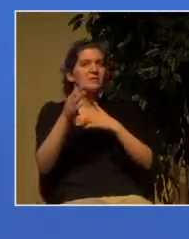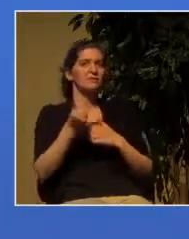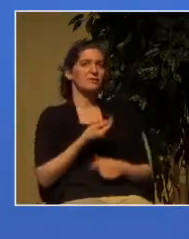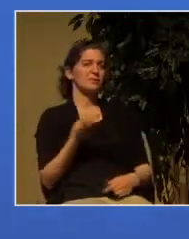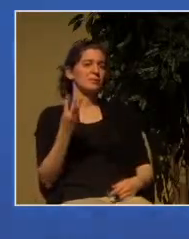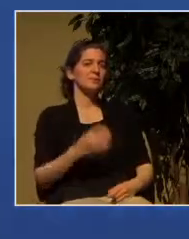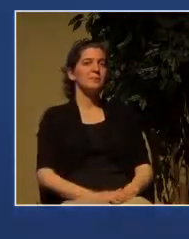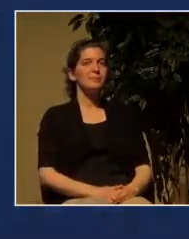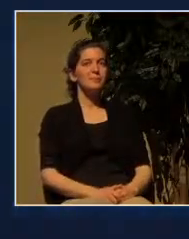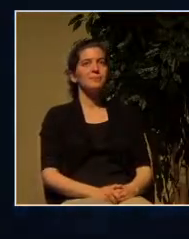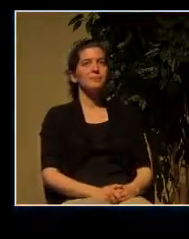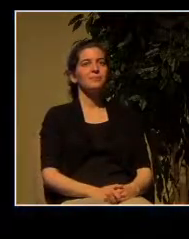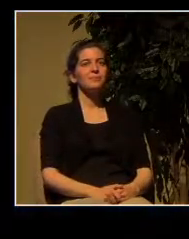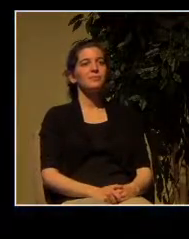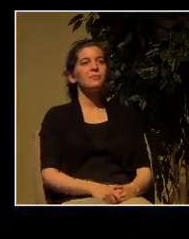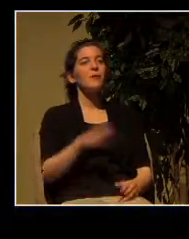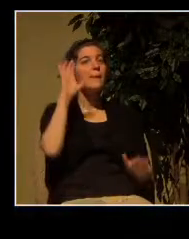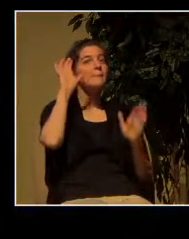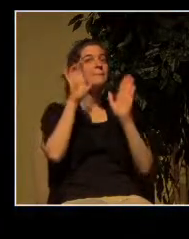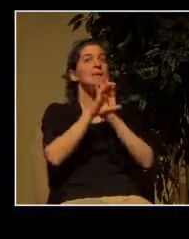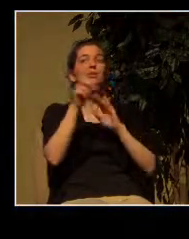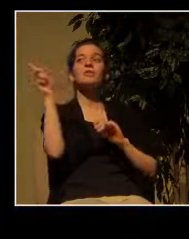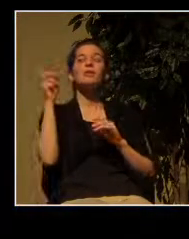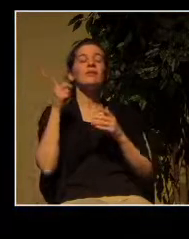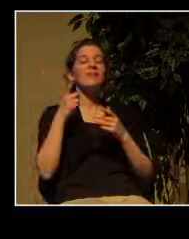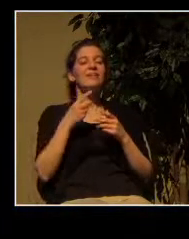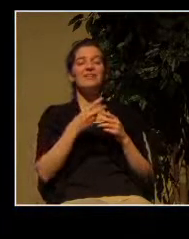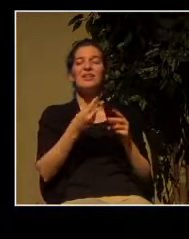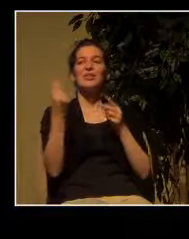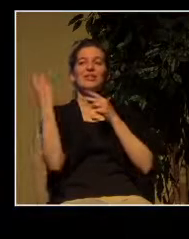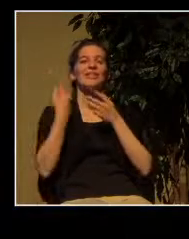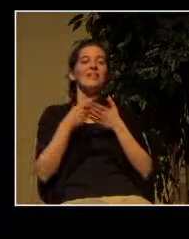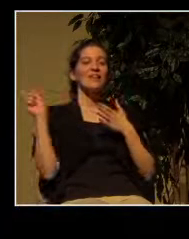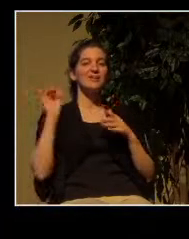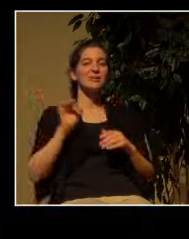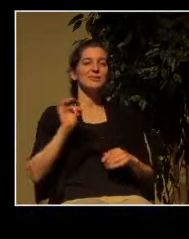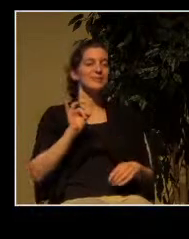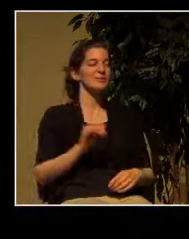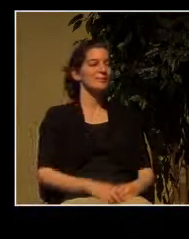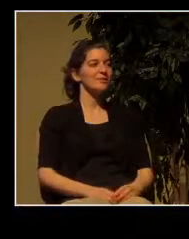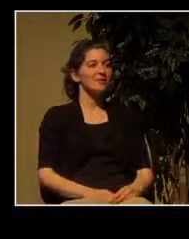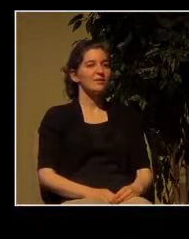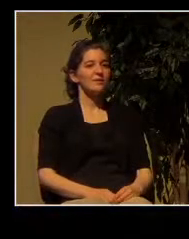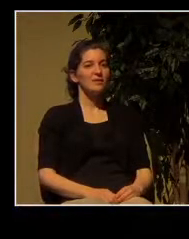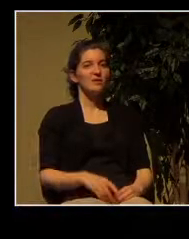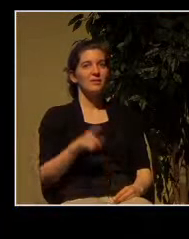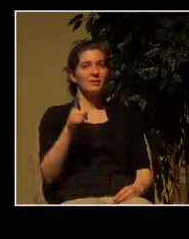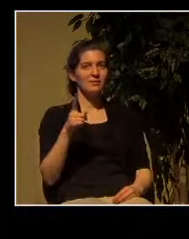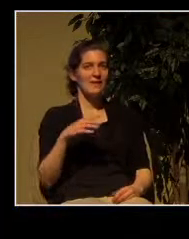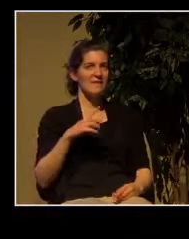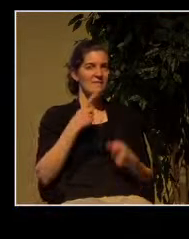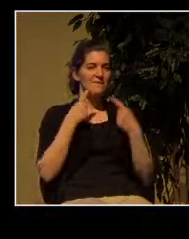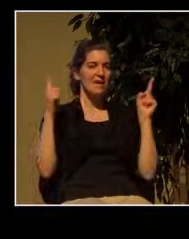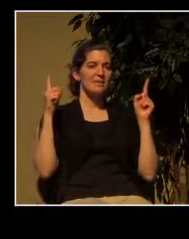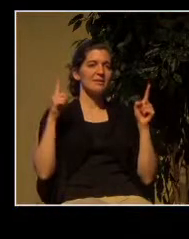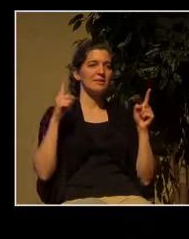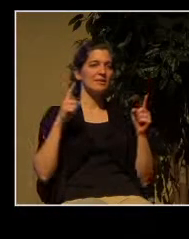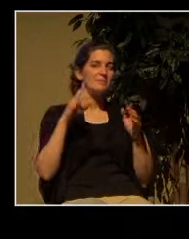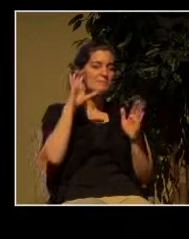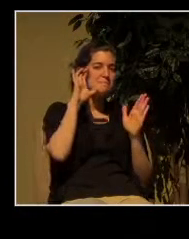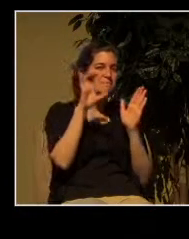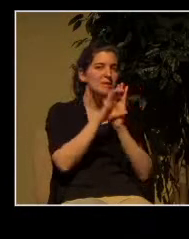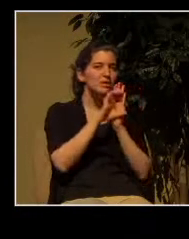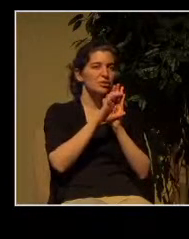were looking at last week it is the classic illustration of the broad road